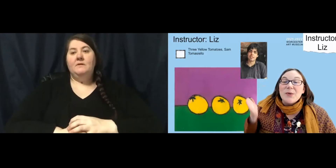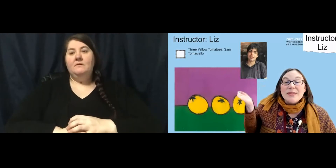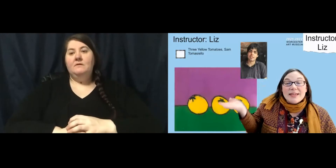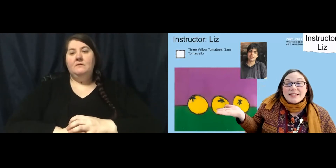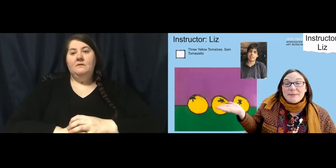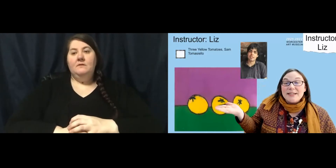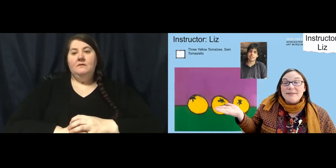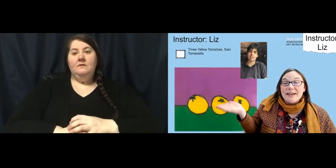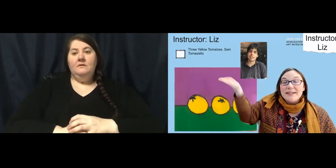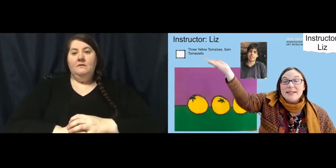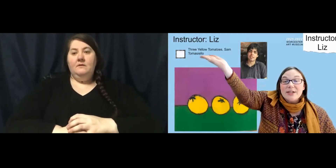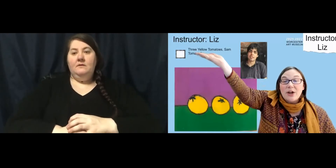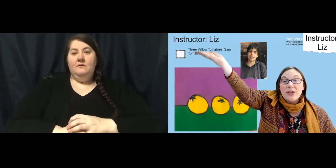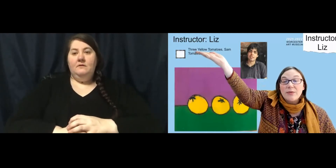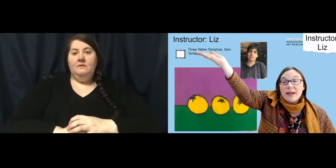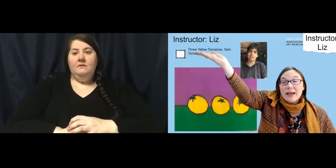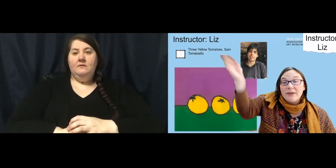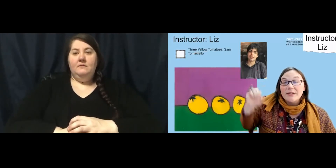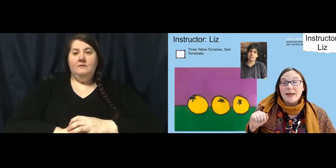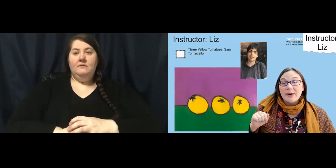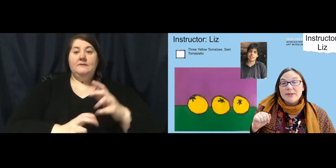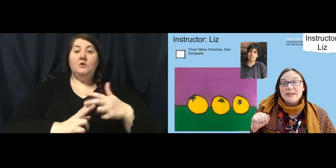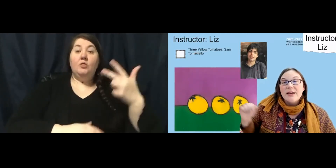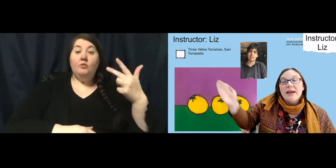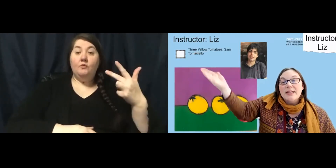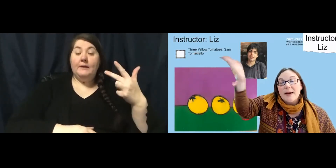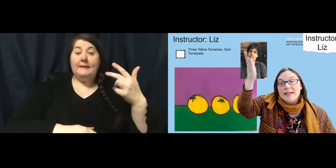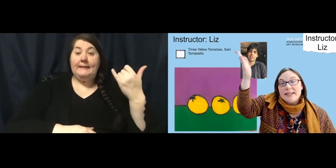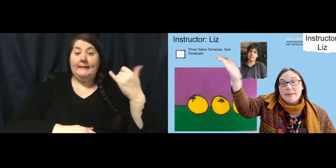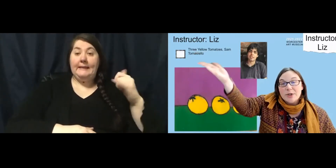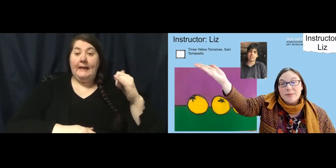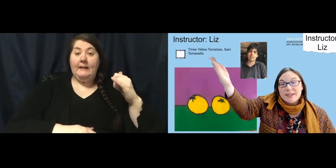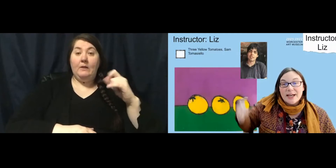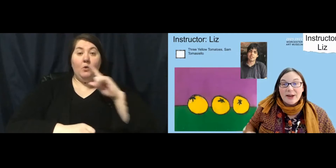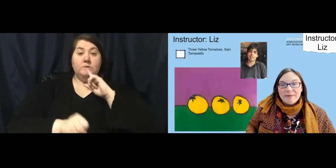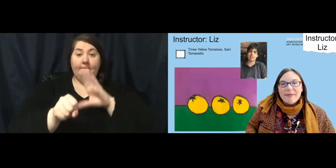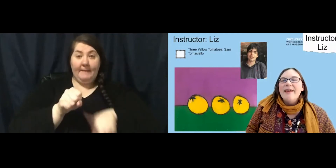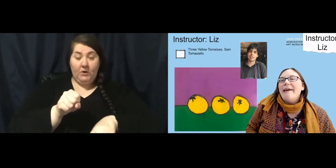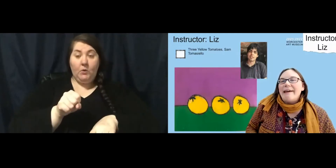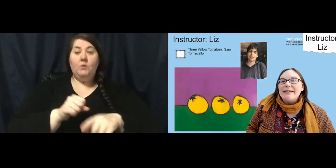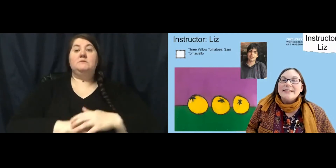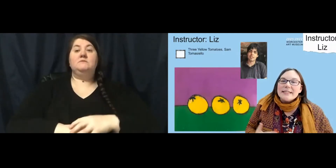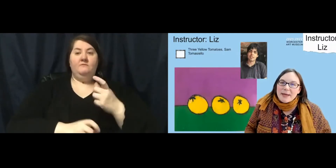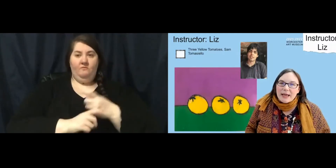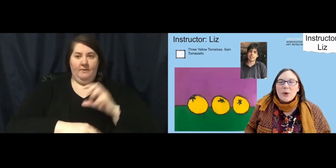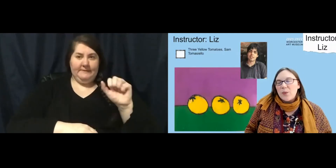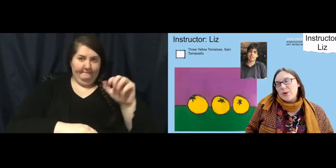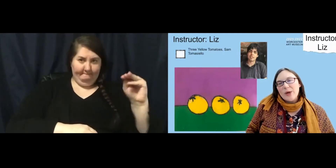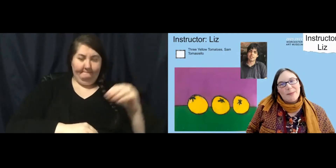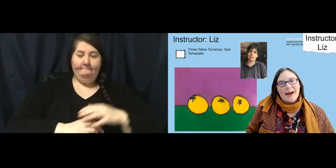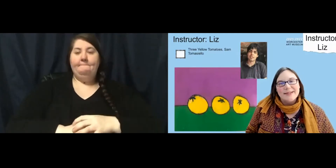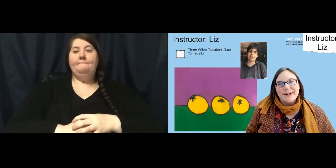So this piece of his is called Three Yellow Tomatoes. It's by Sam Tomasiello. And this is made